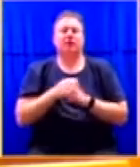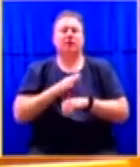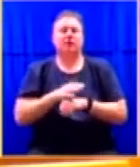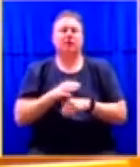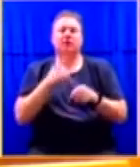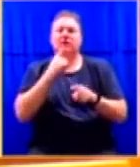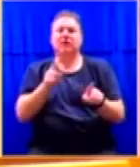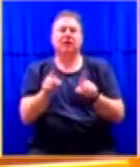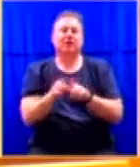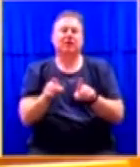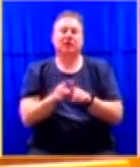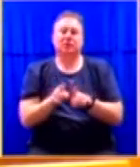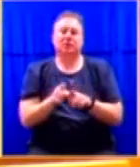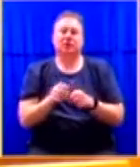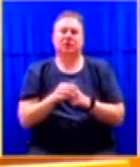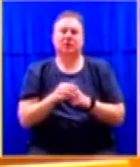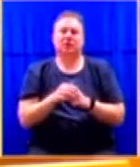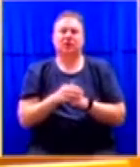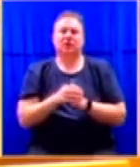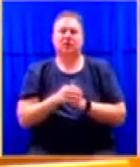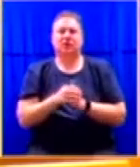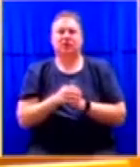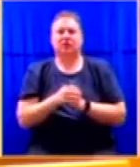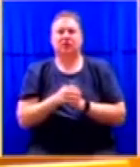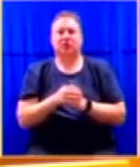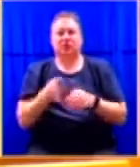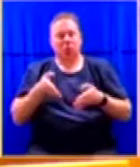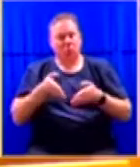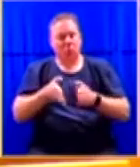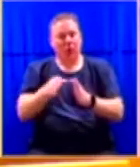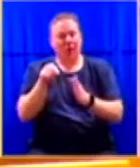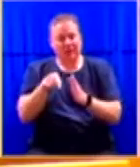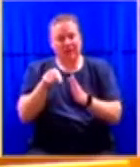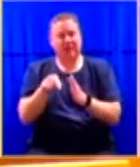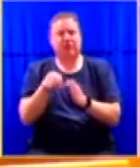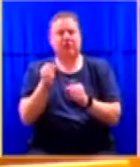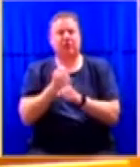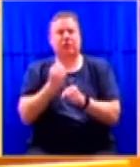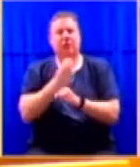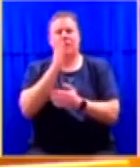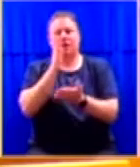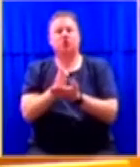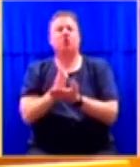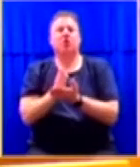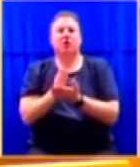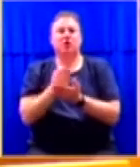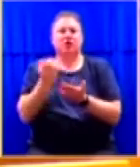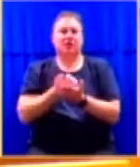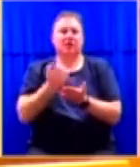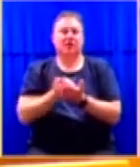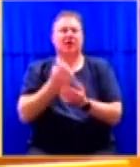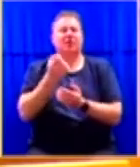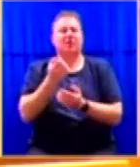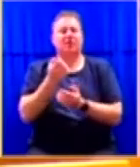are not going to abandon the path of making sure that we safeguard the interests of our